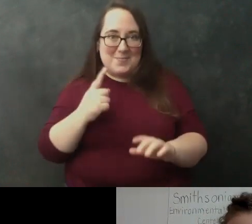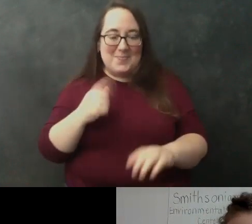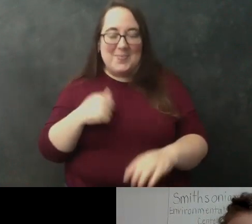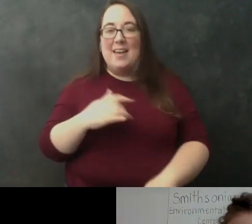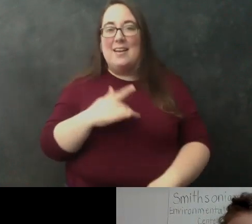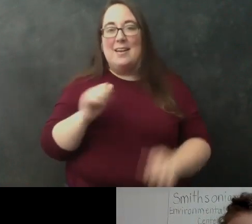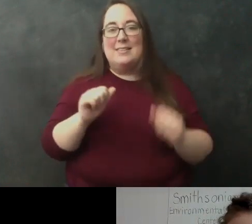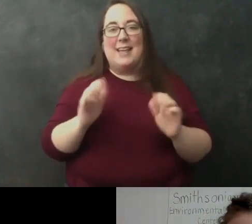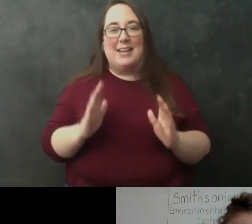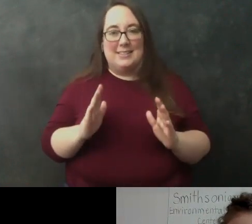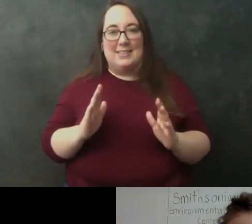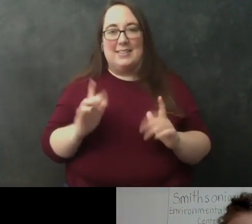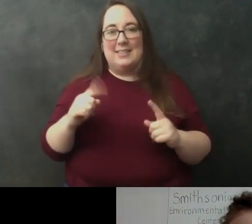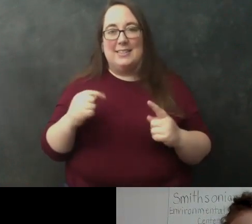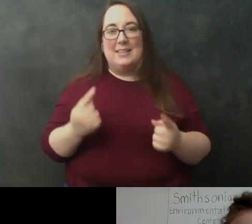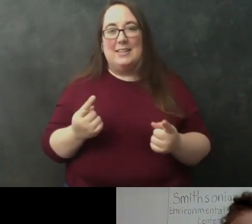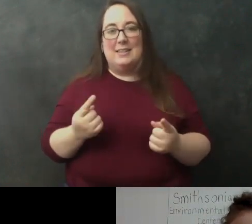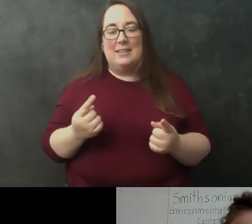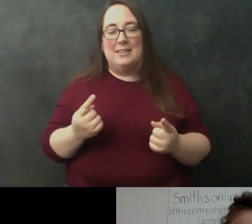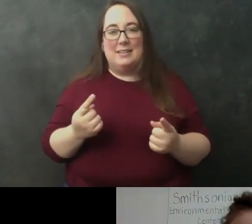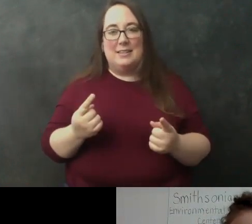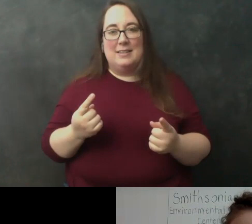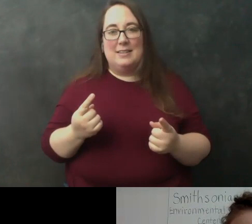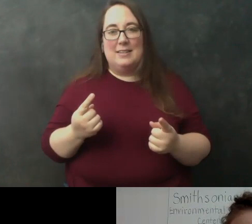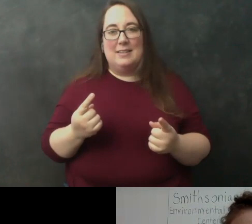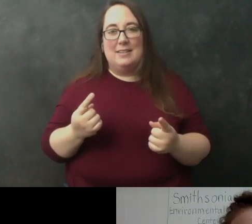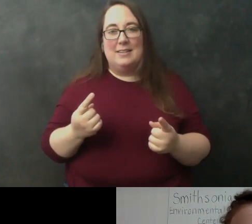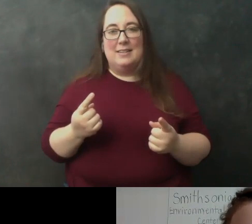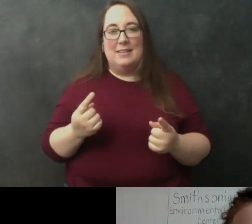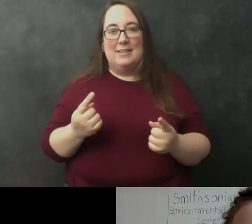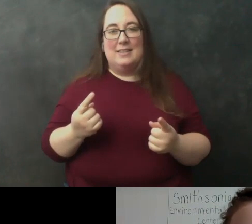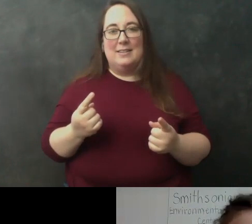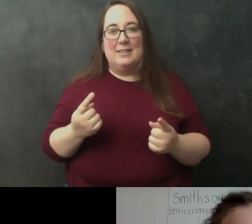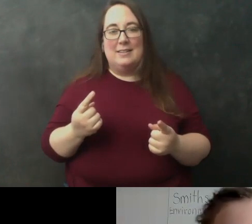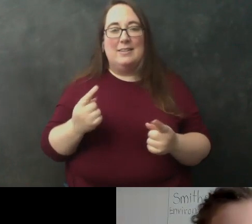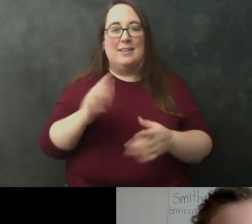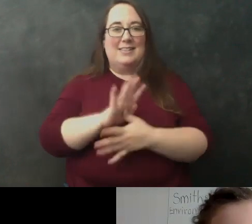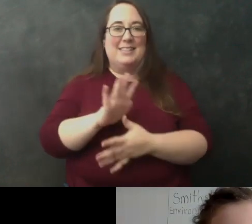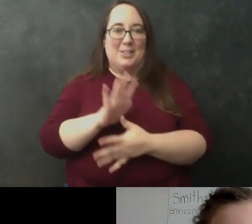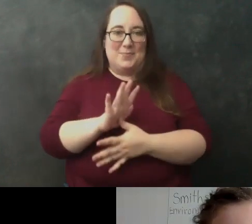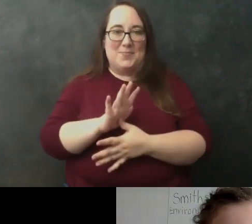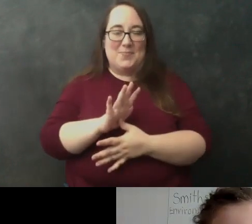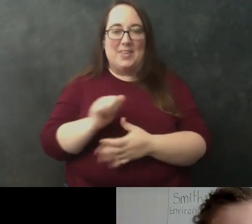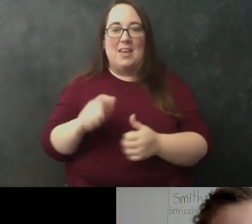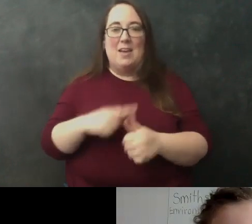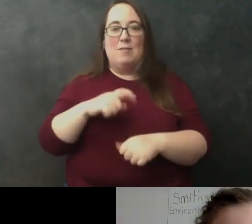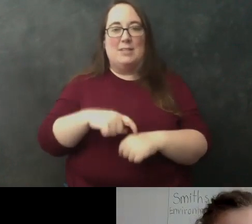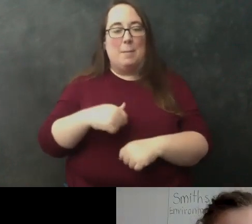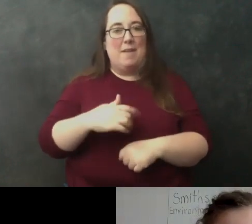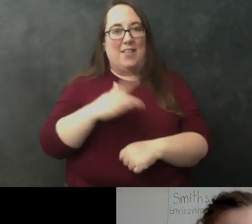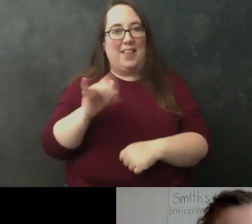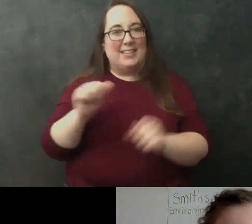scientist since i was um in the 12th grade that was the first time i ever felt like a scientist